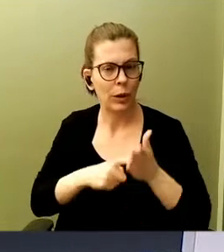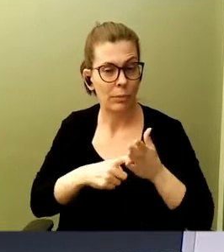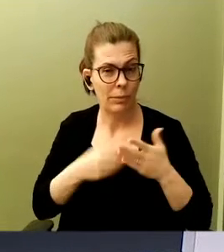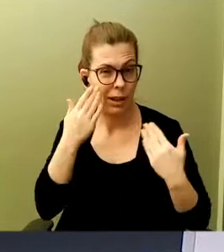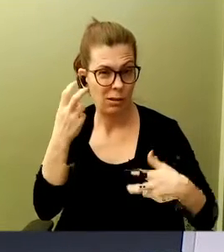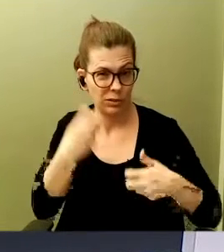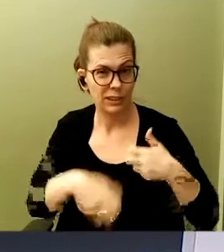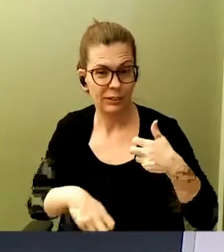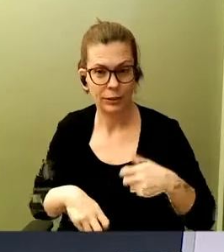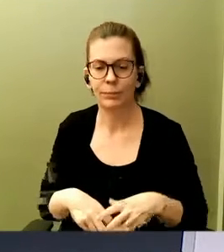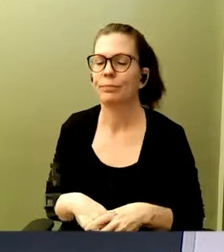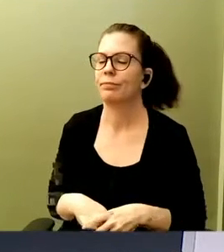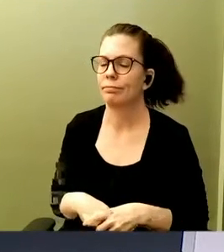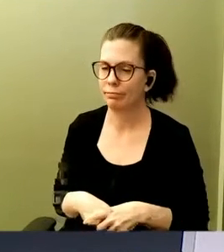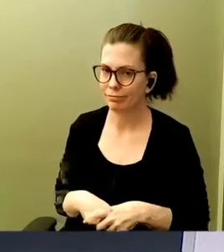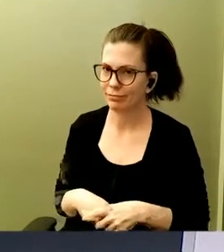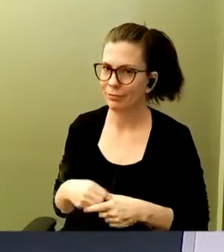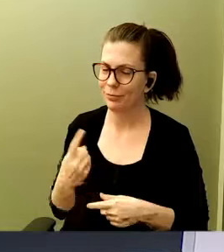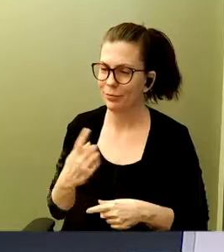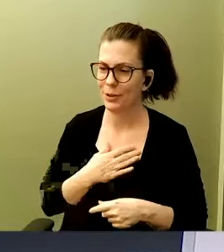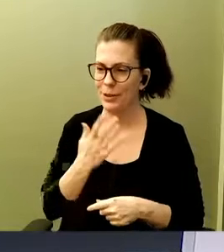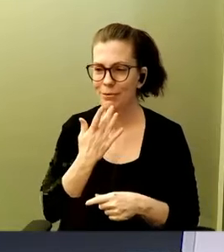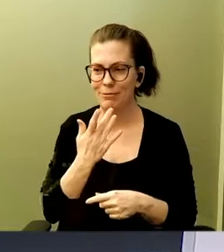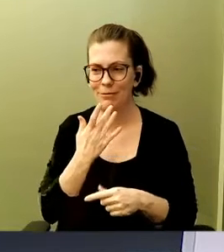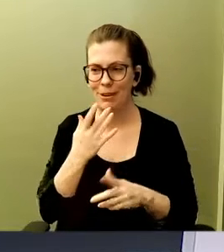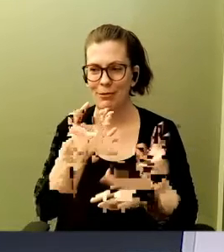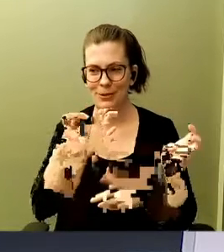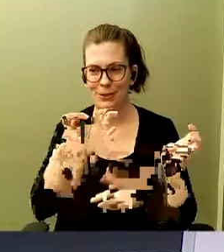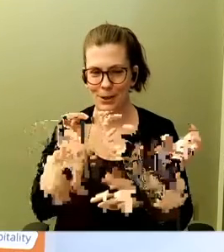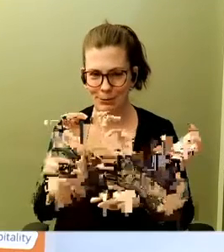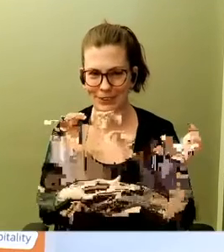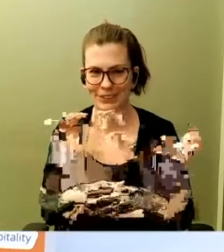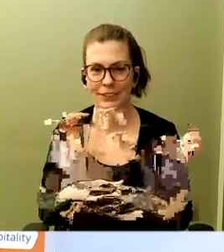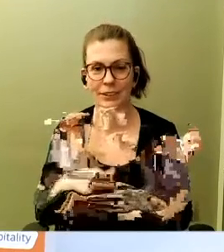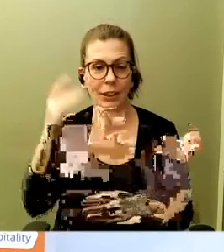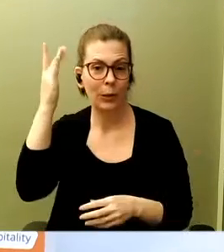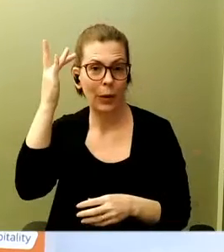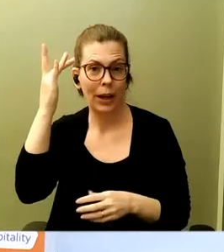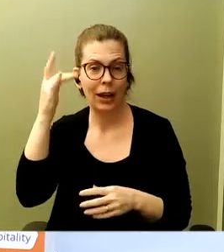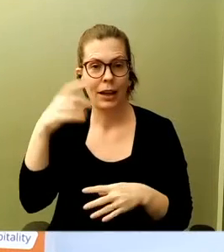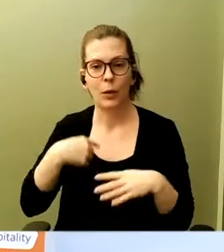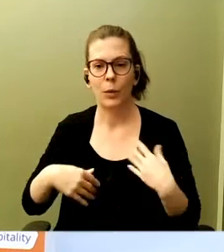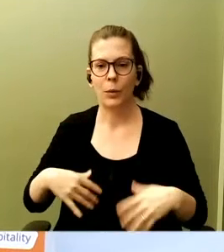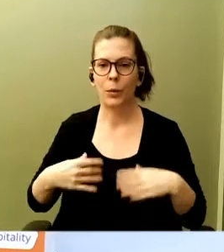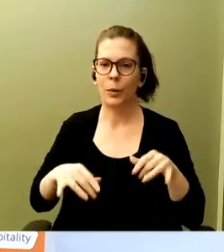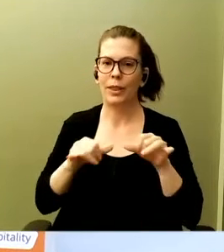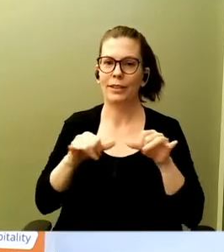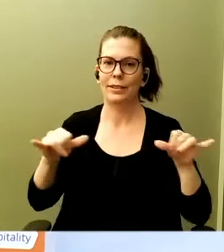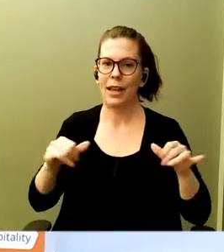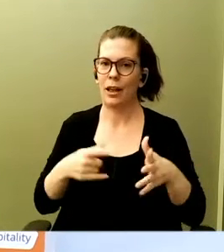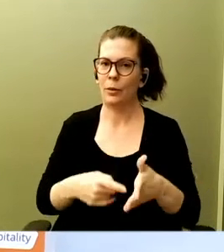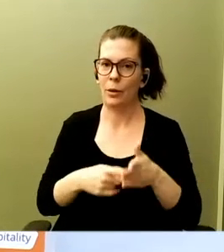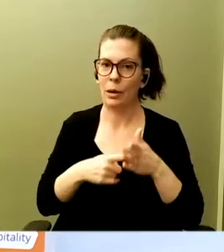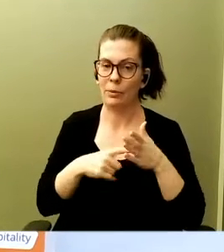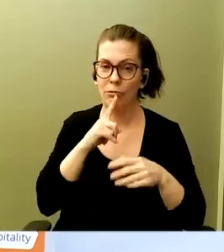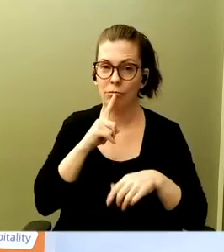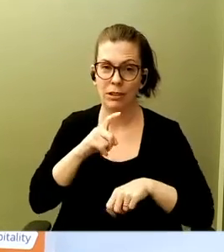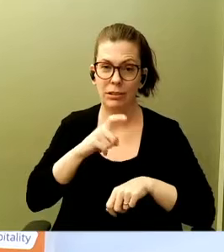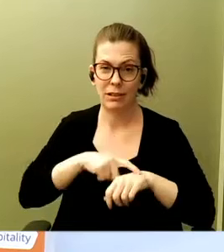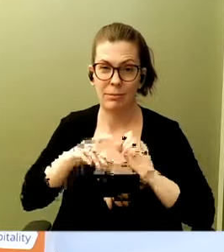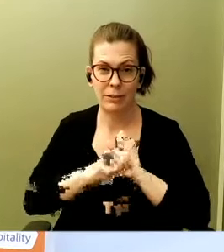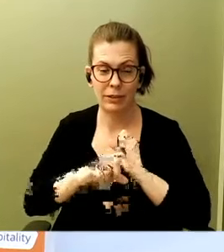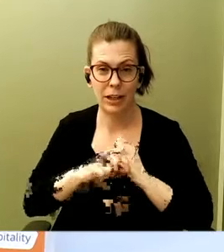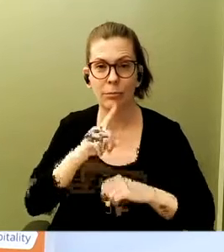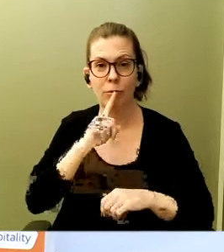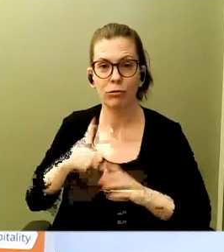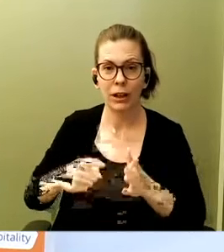this is one of my favorite topics because the scale requirements in real-time advertising, in real-time bidding, ad